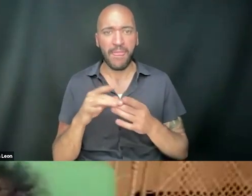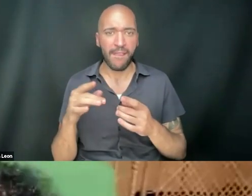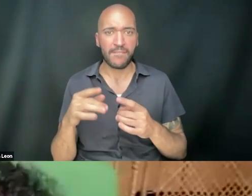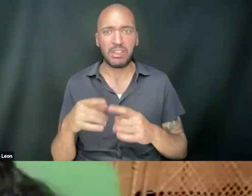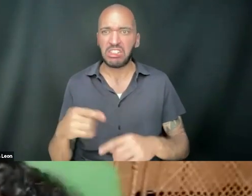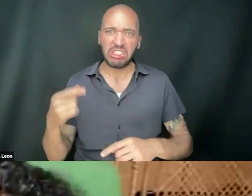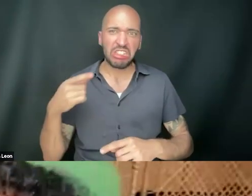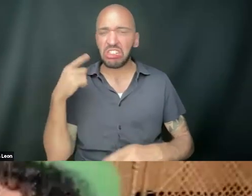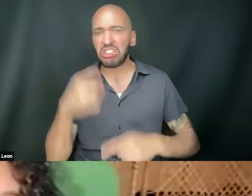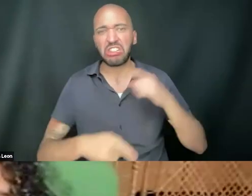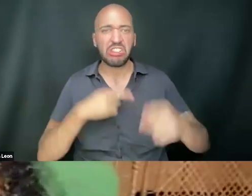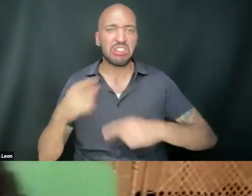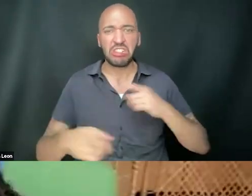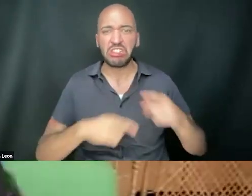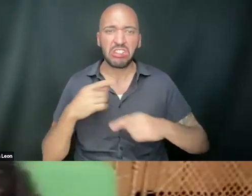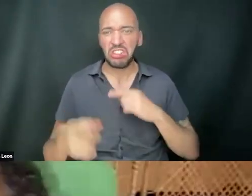machete left and right, right?